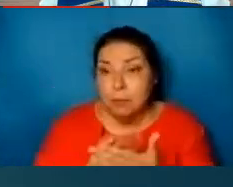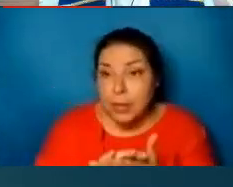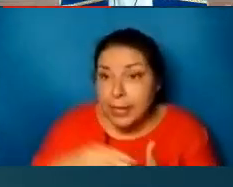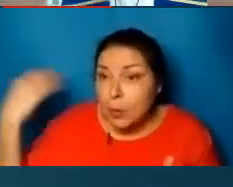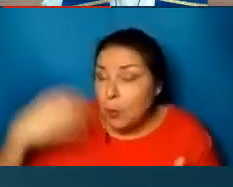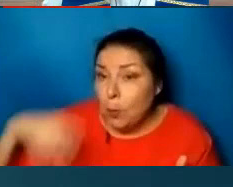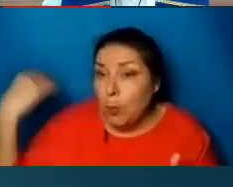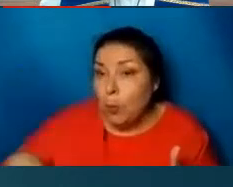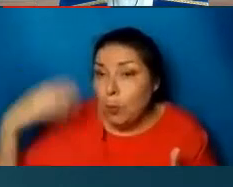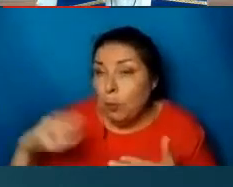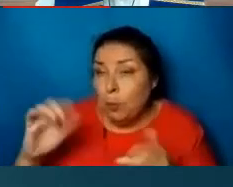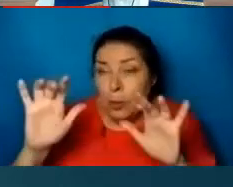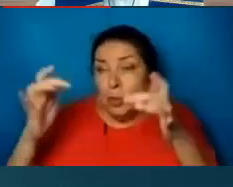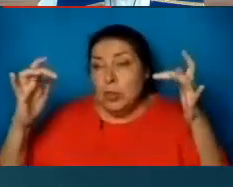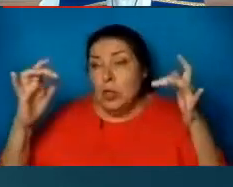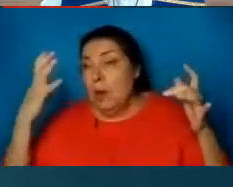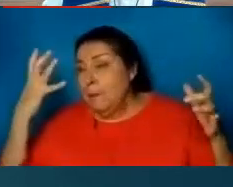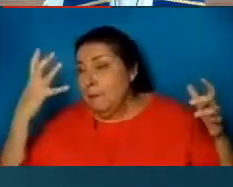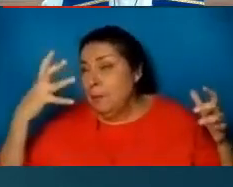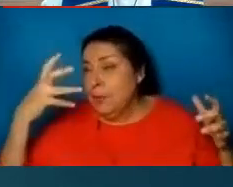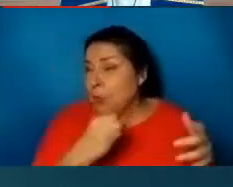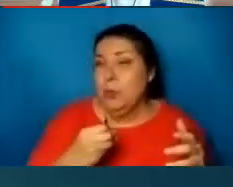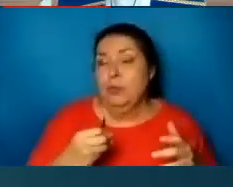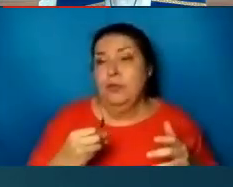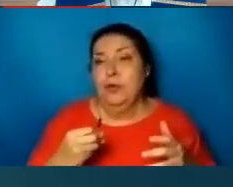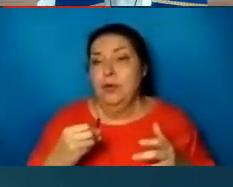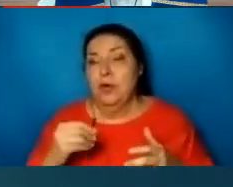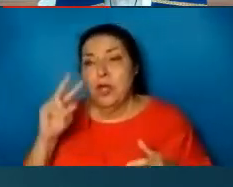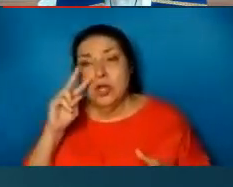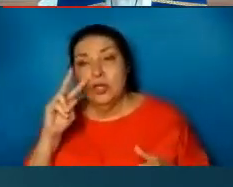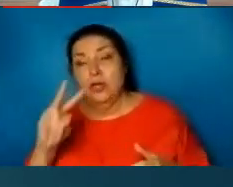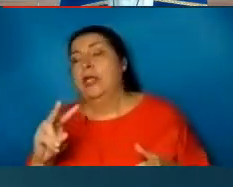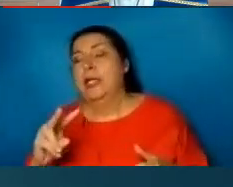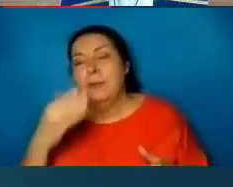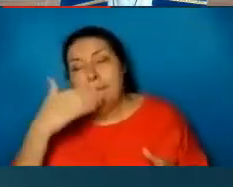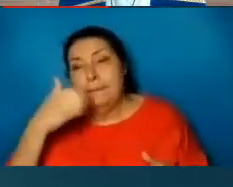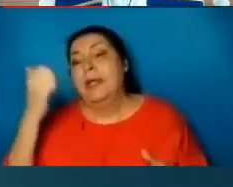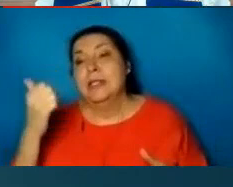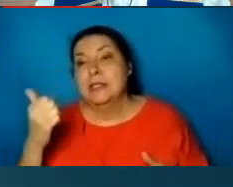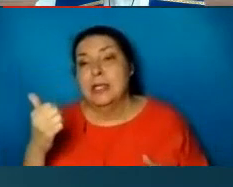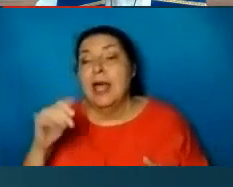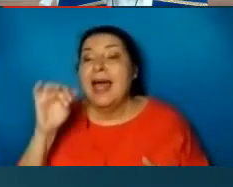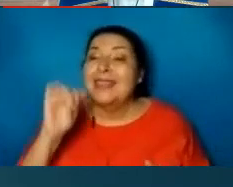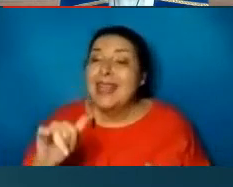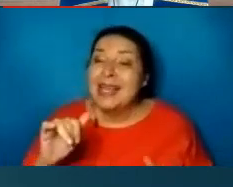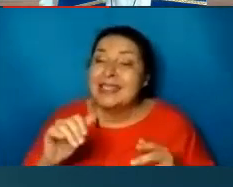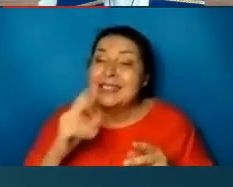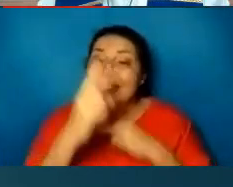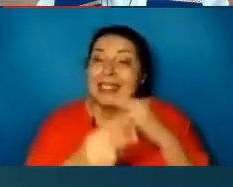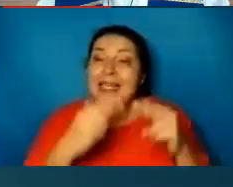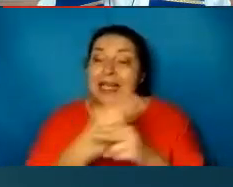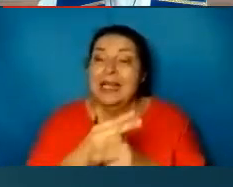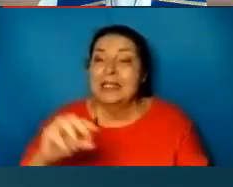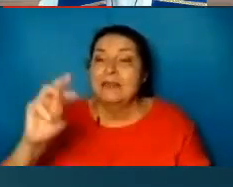Radiant, resplendent, gorgeous, looking her loveliest. That's the kind of makeover Christ